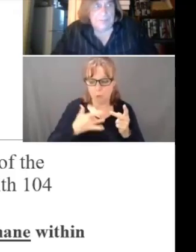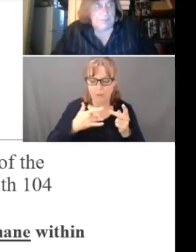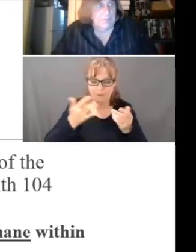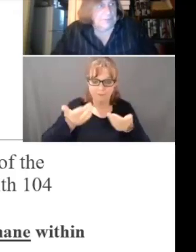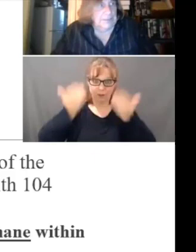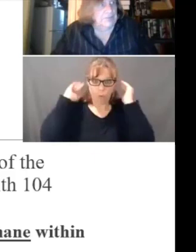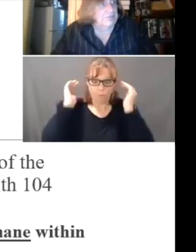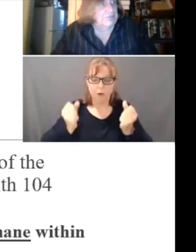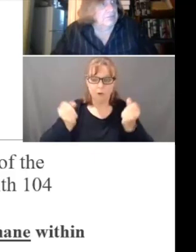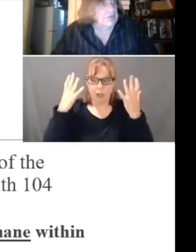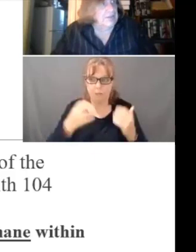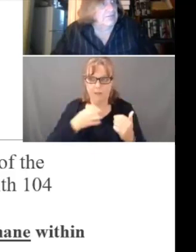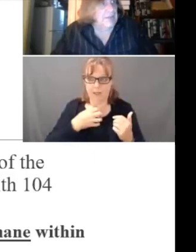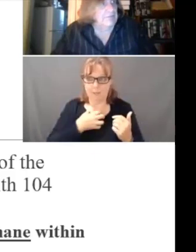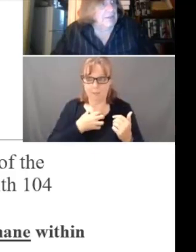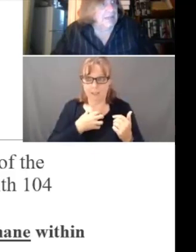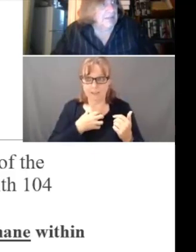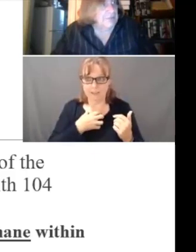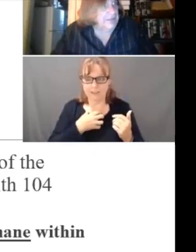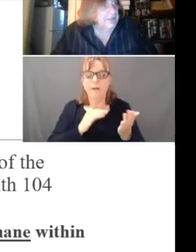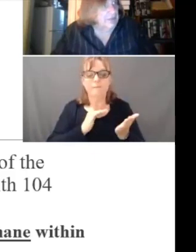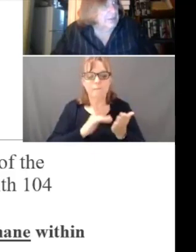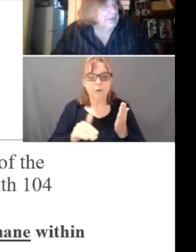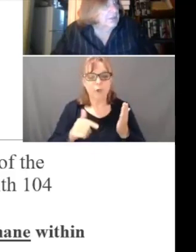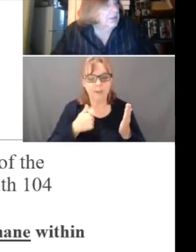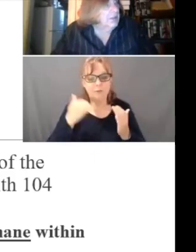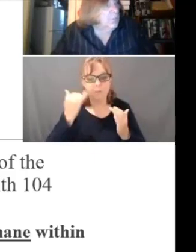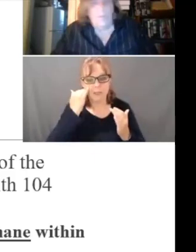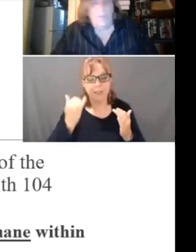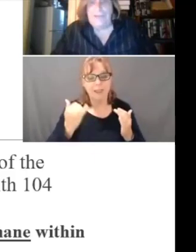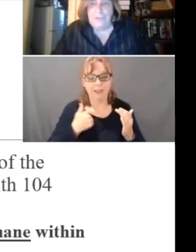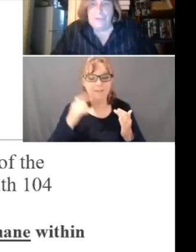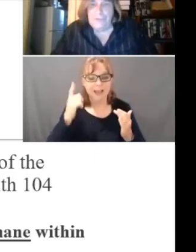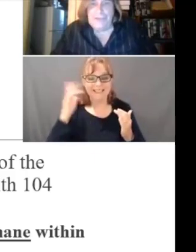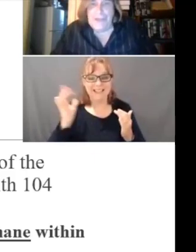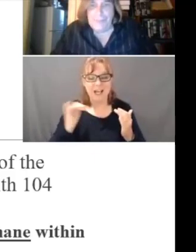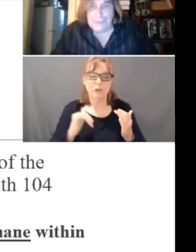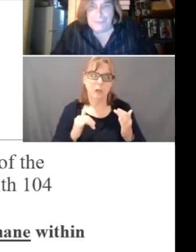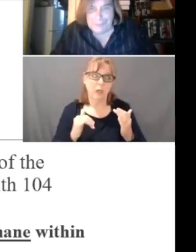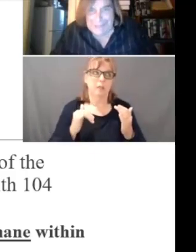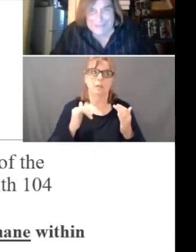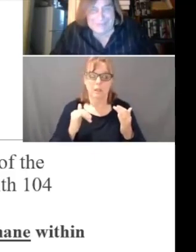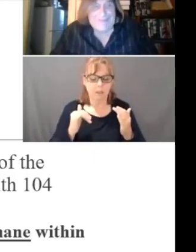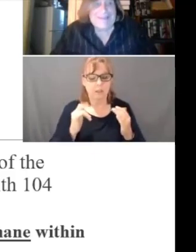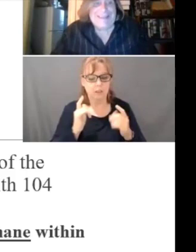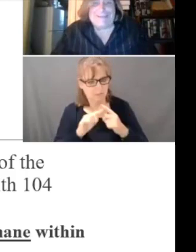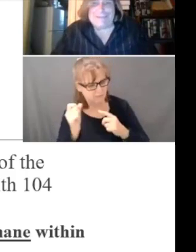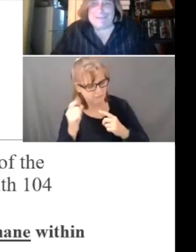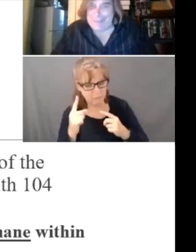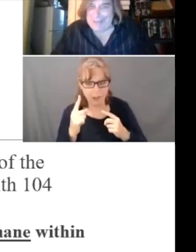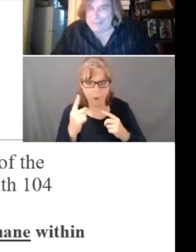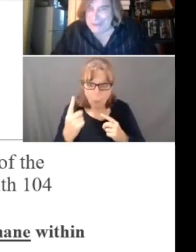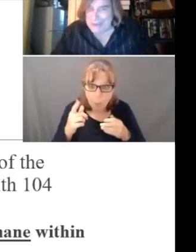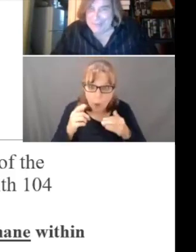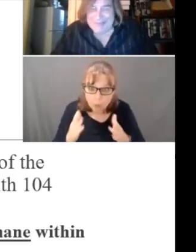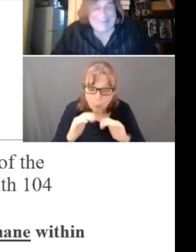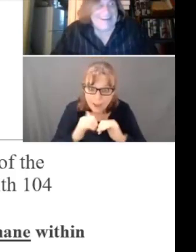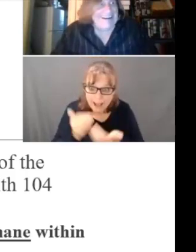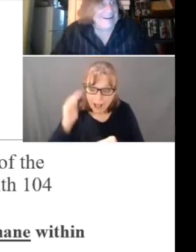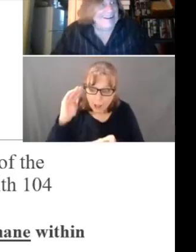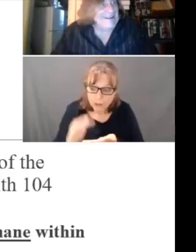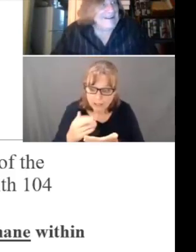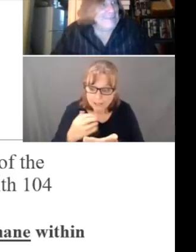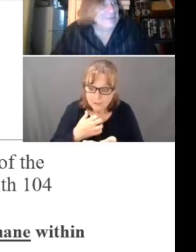complaints. Please forgive me if I sound cynical. One way to reduce the number of complaints is to do a better job.